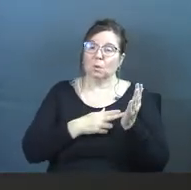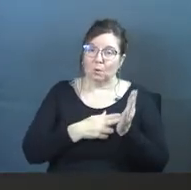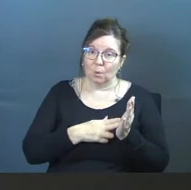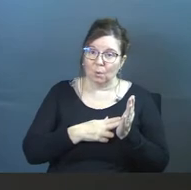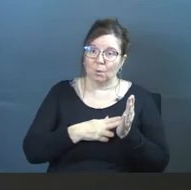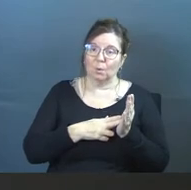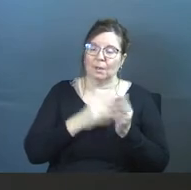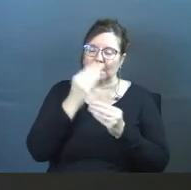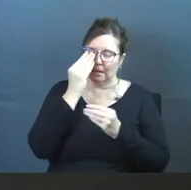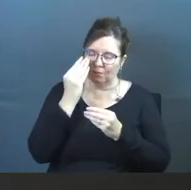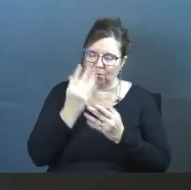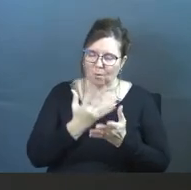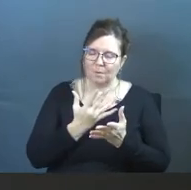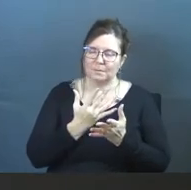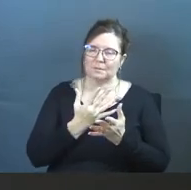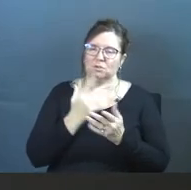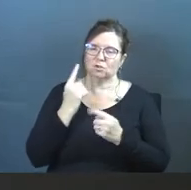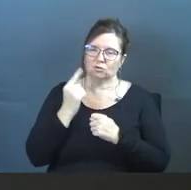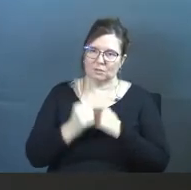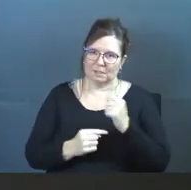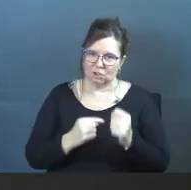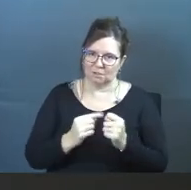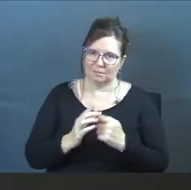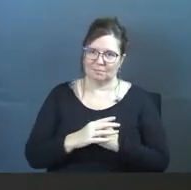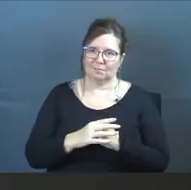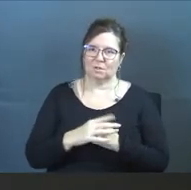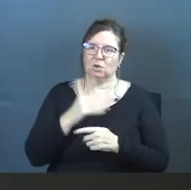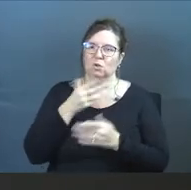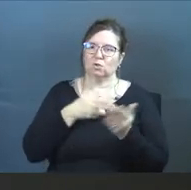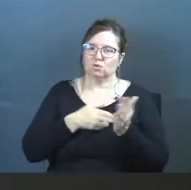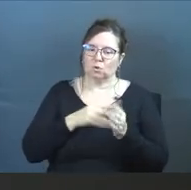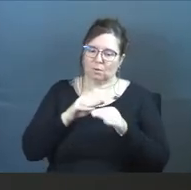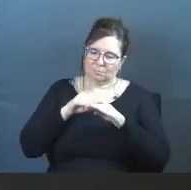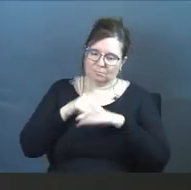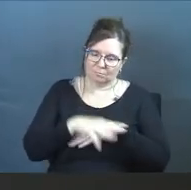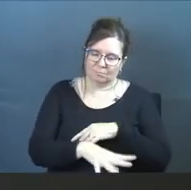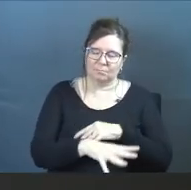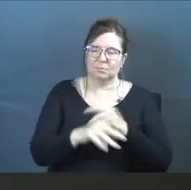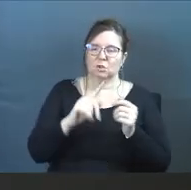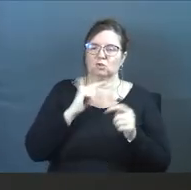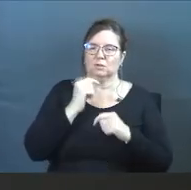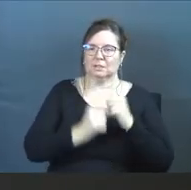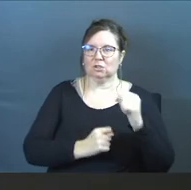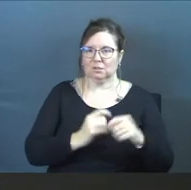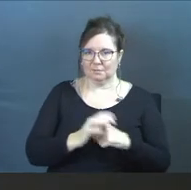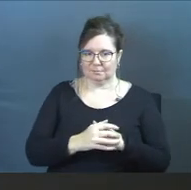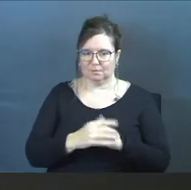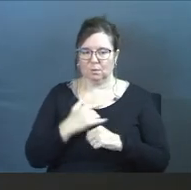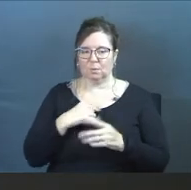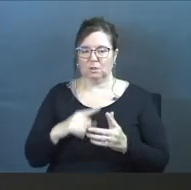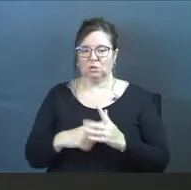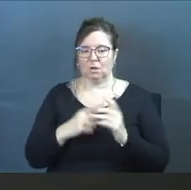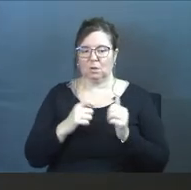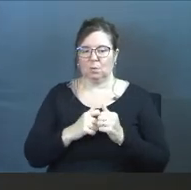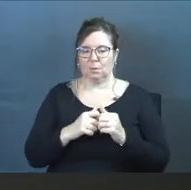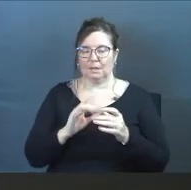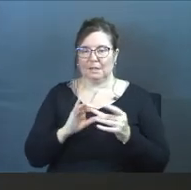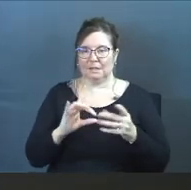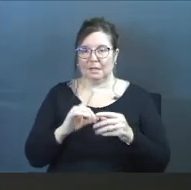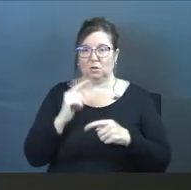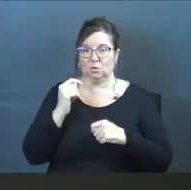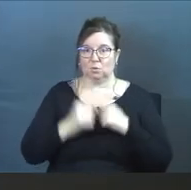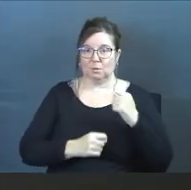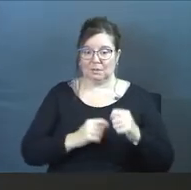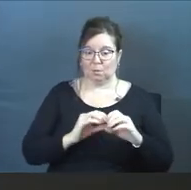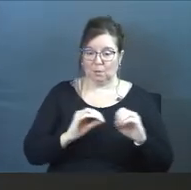Truth informs tradition. Truth informs tradition. We started out with a statement that